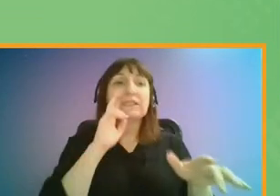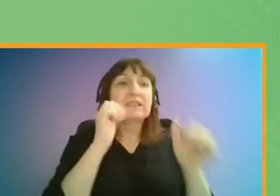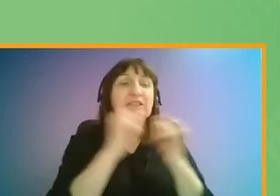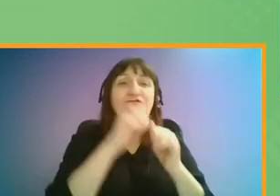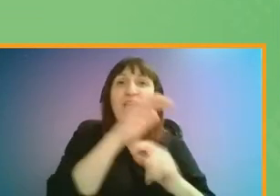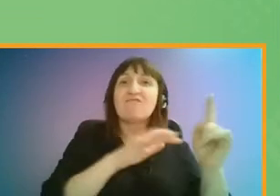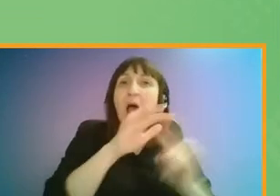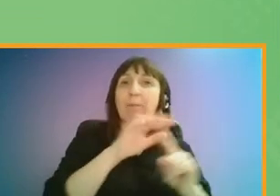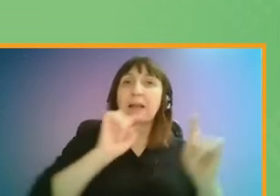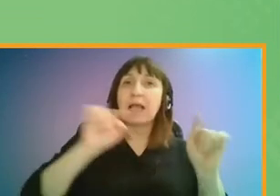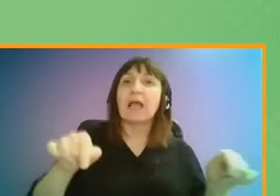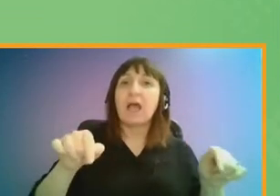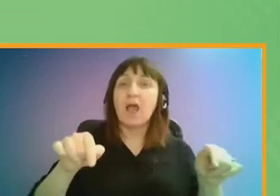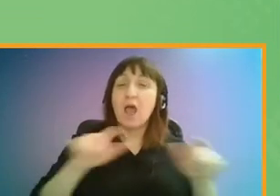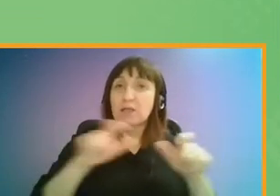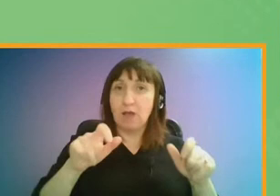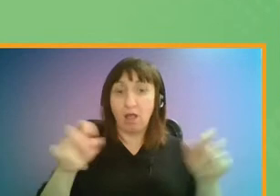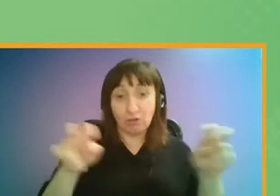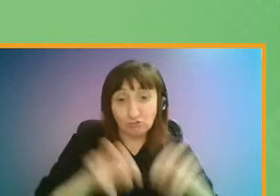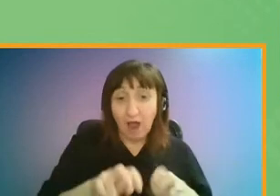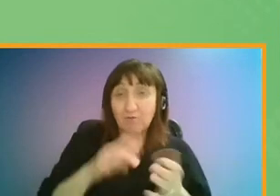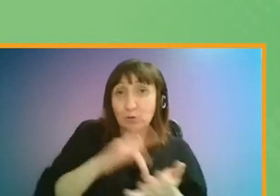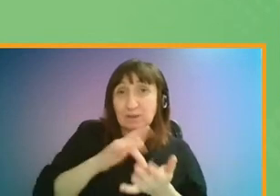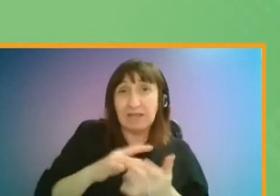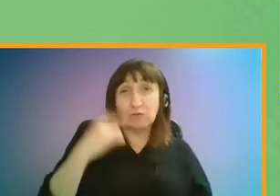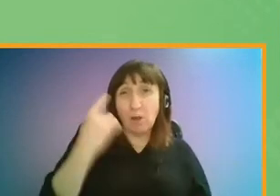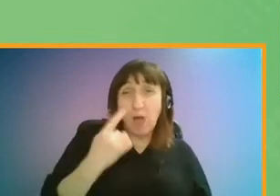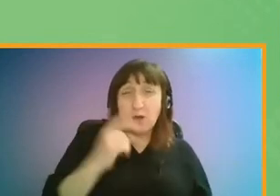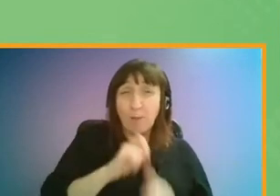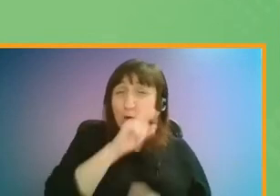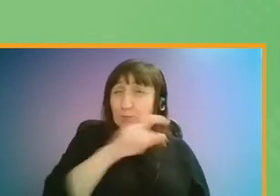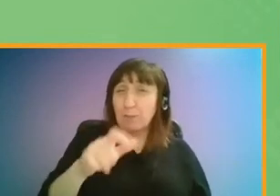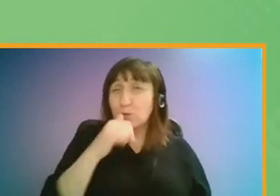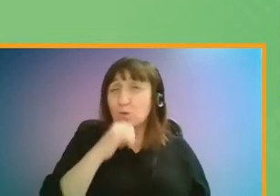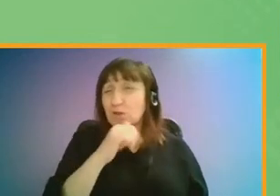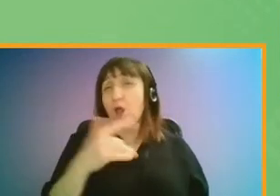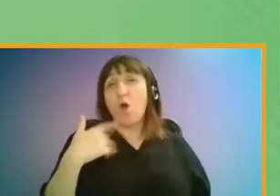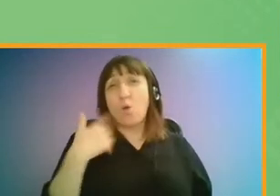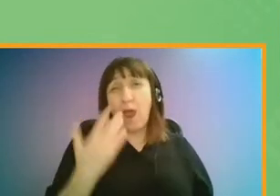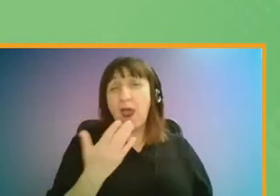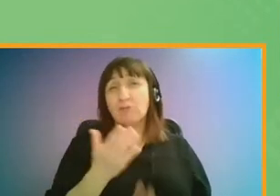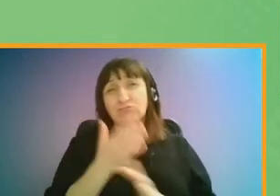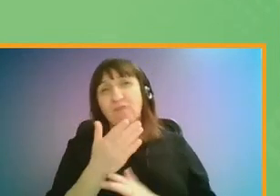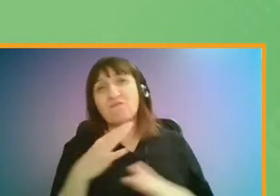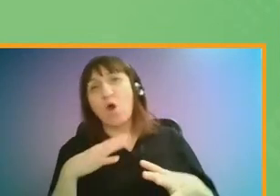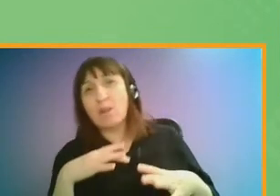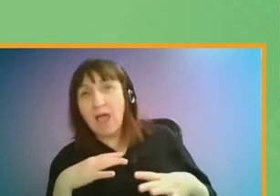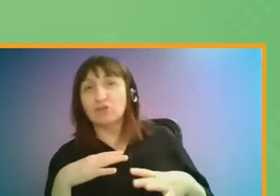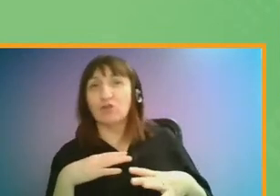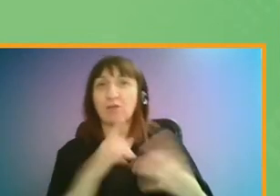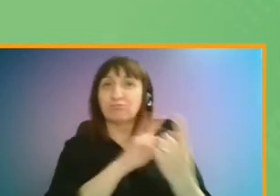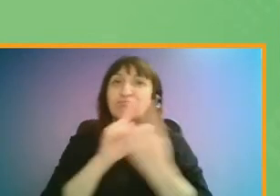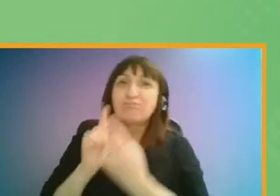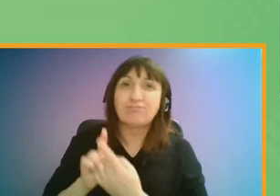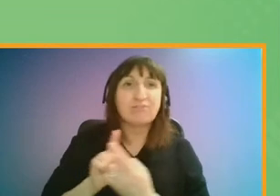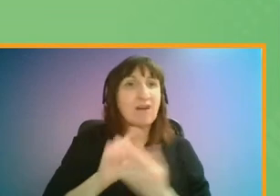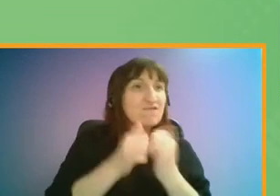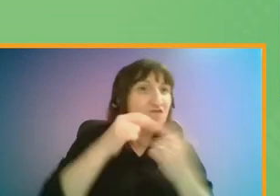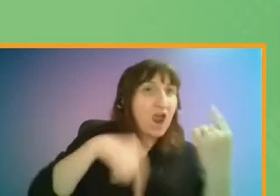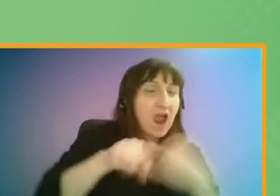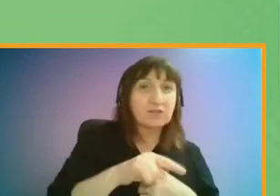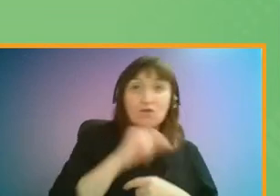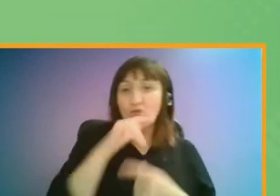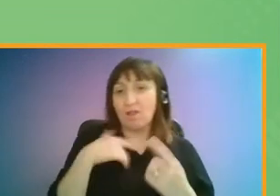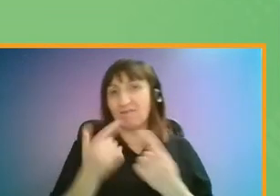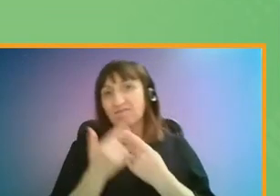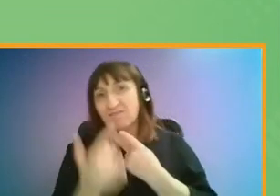family. There is still travel into central London, but for most people this is usually when they are making trips for leisure activities, to meet up with people who don't live near